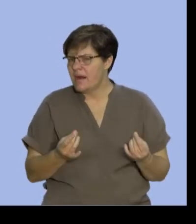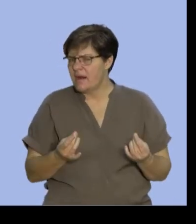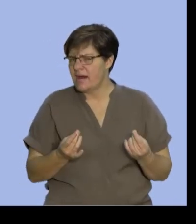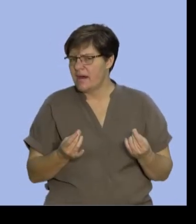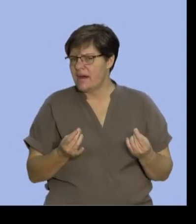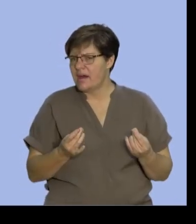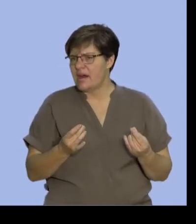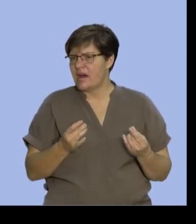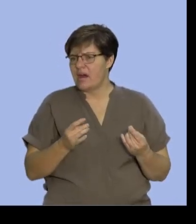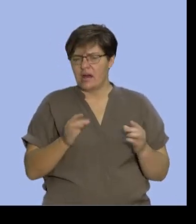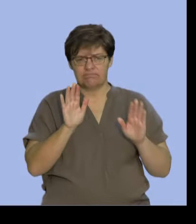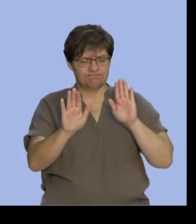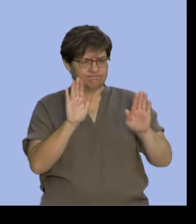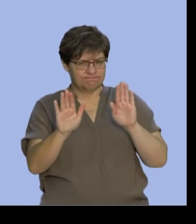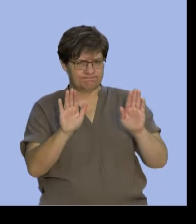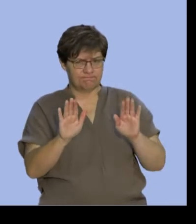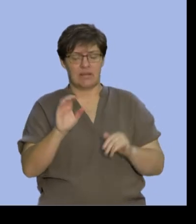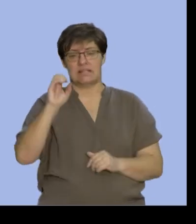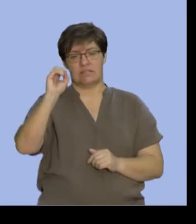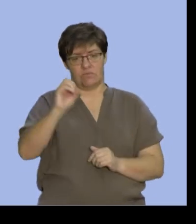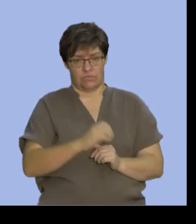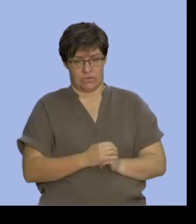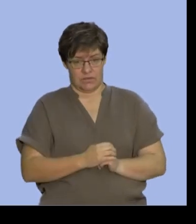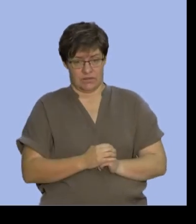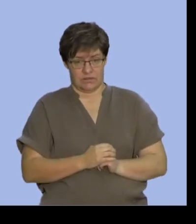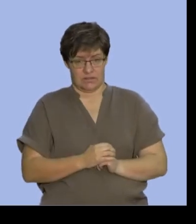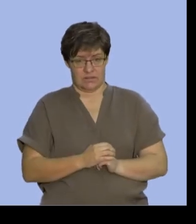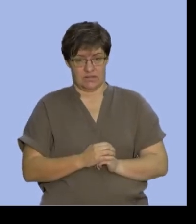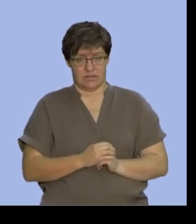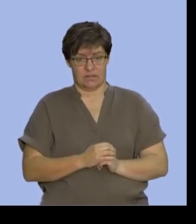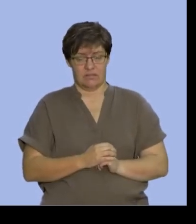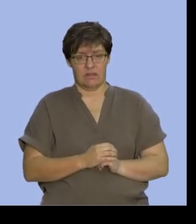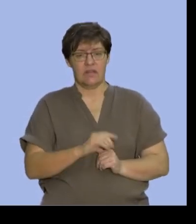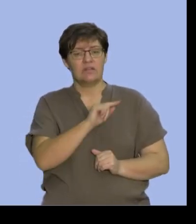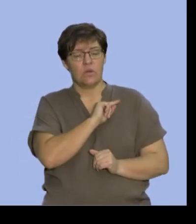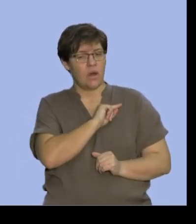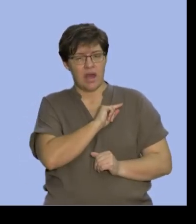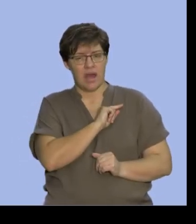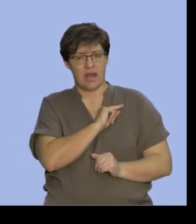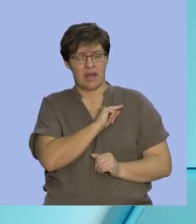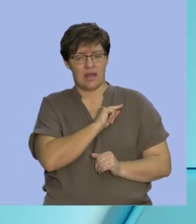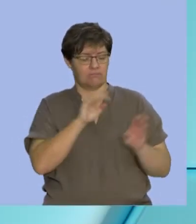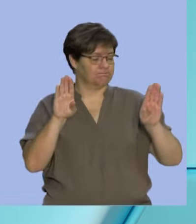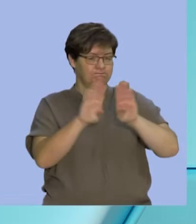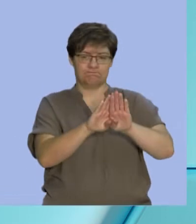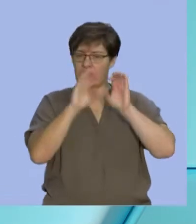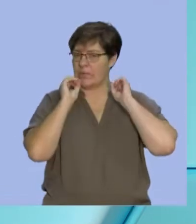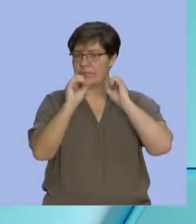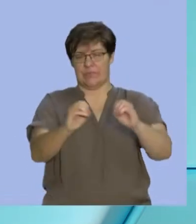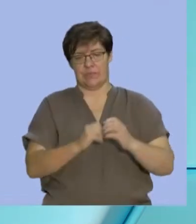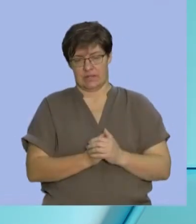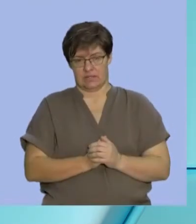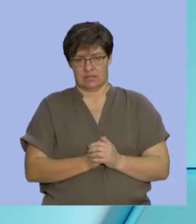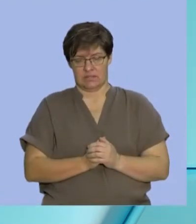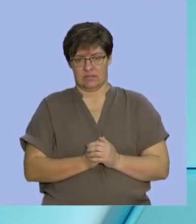that intersection, is zero. And that's why we can say they're not intersecting. There is nothing.